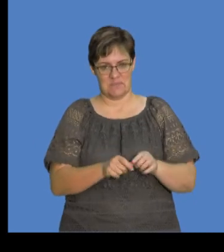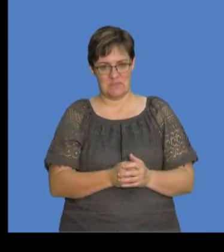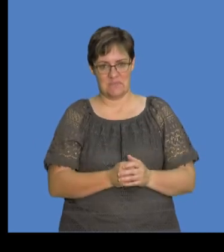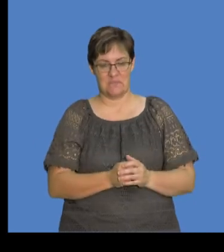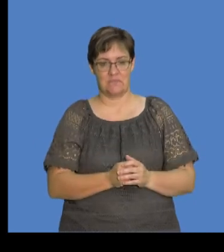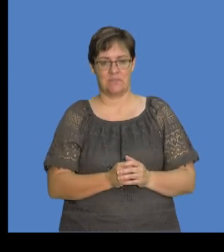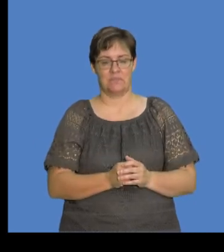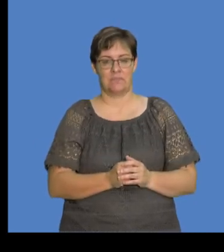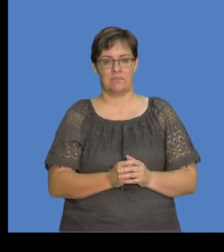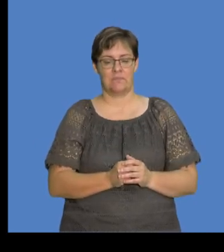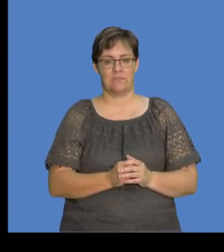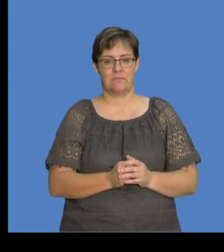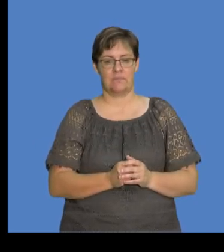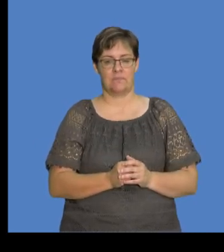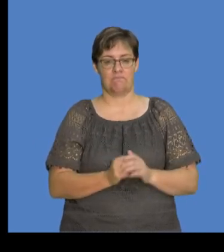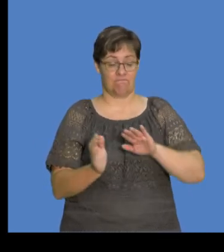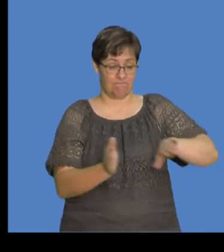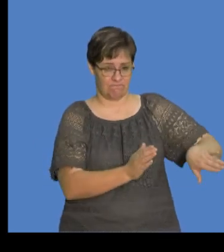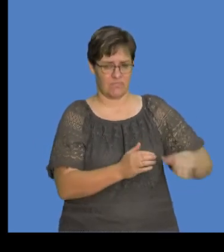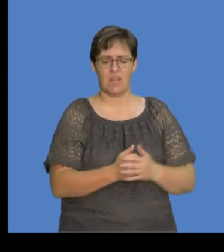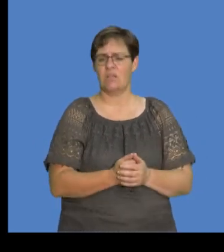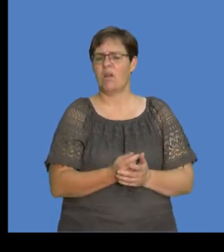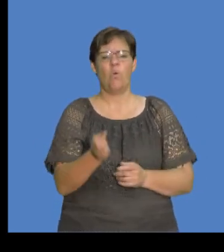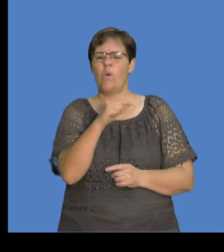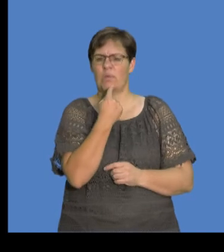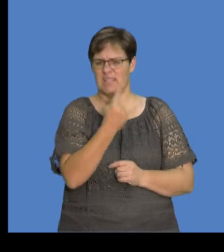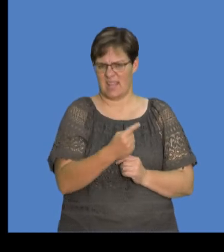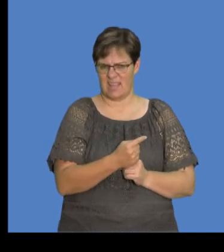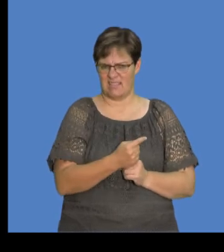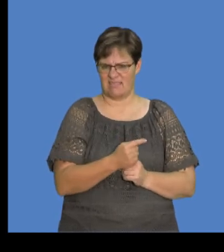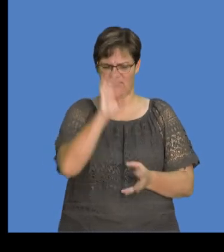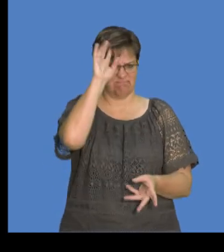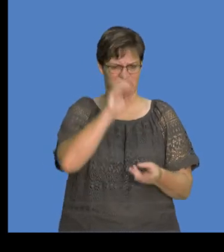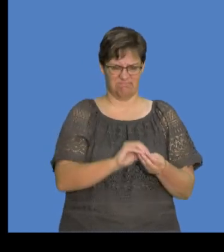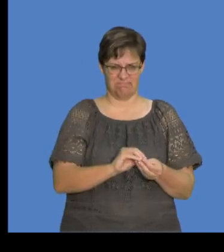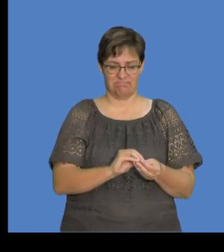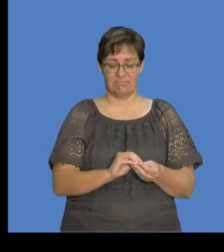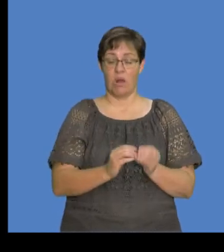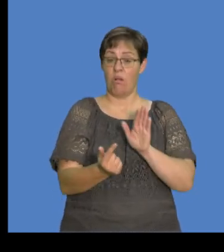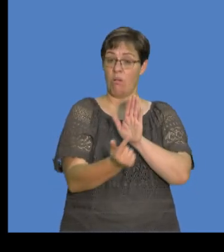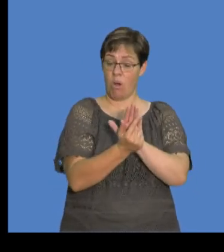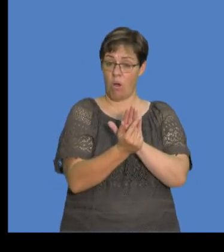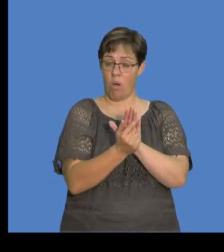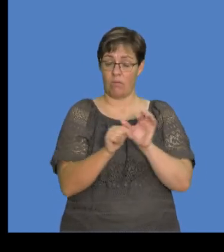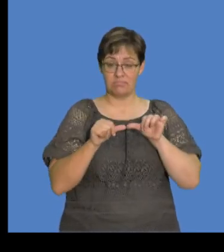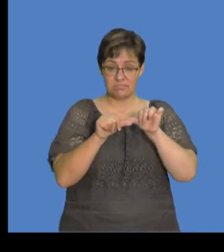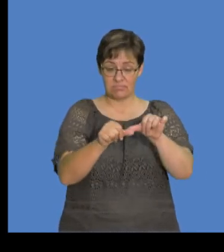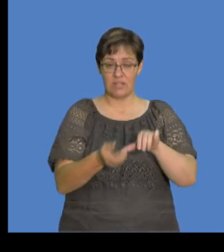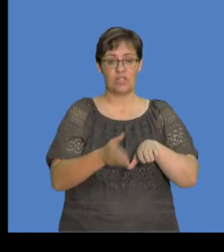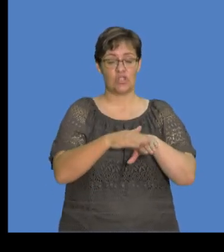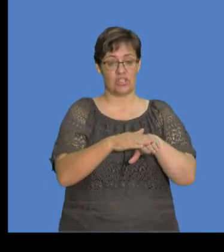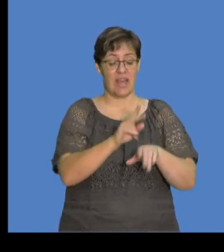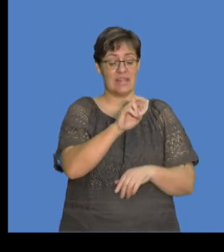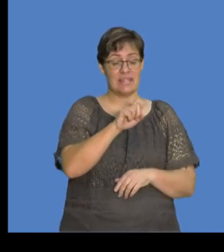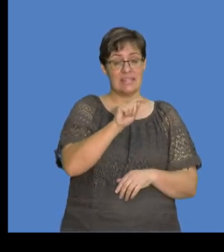case, right? Now, what are we saying in a nutshell? We are saying that the law of conservation of charge states that the net